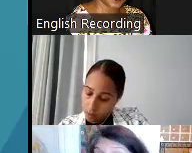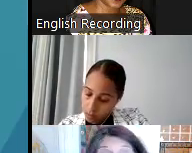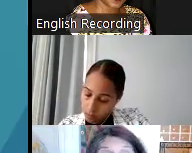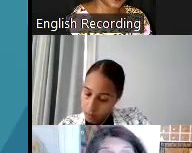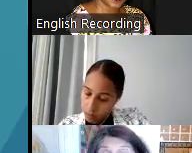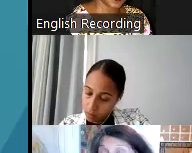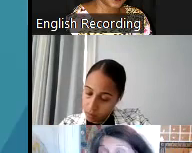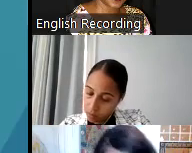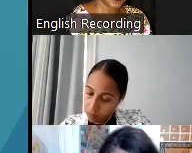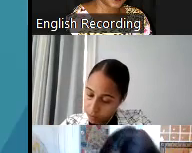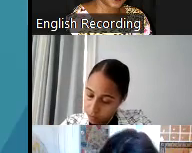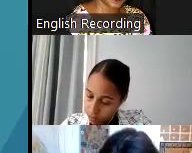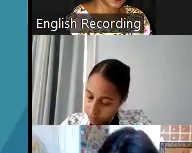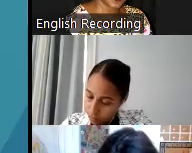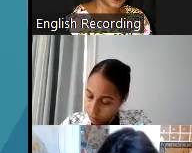This is Marcos.